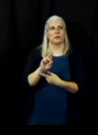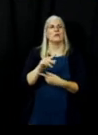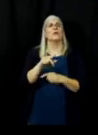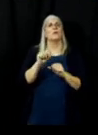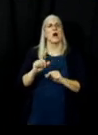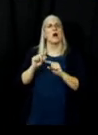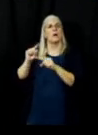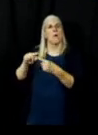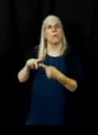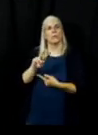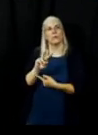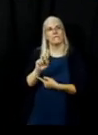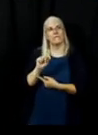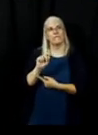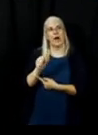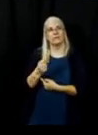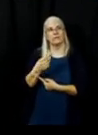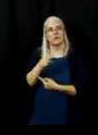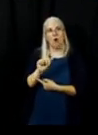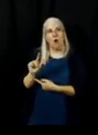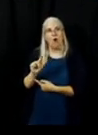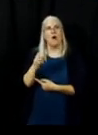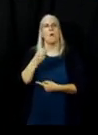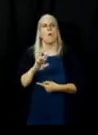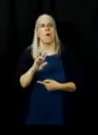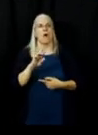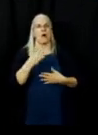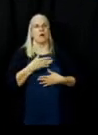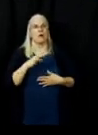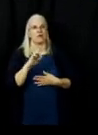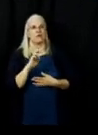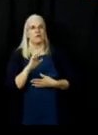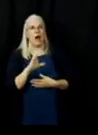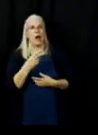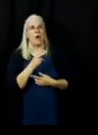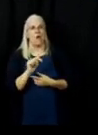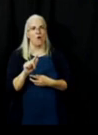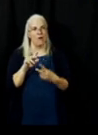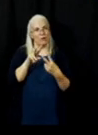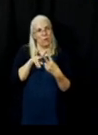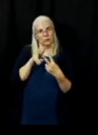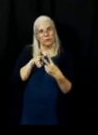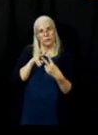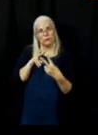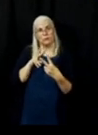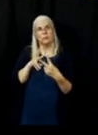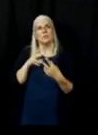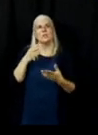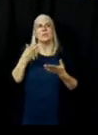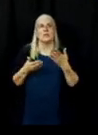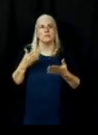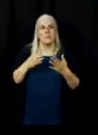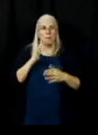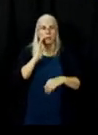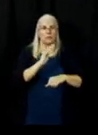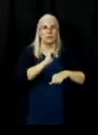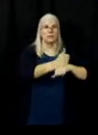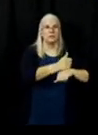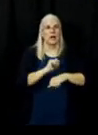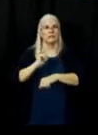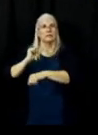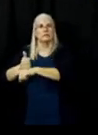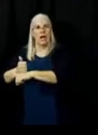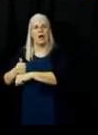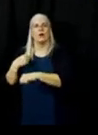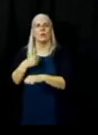I will get in contact with waste management to see if we can't make that happen and additionally we continue to work with waste management